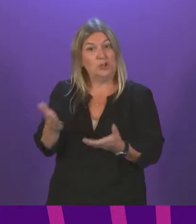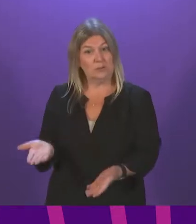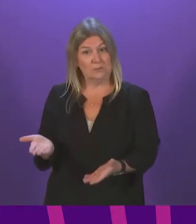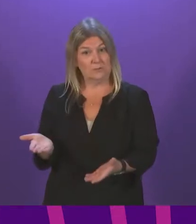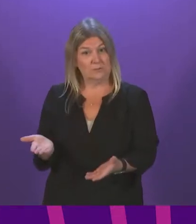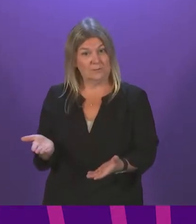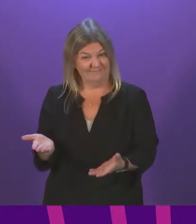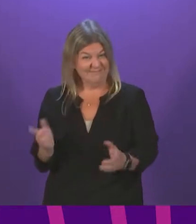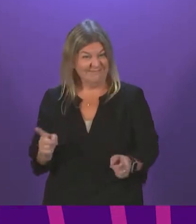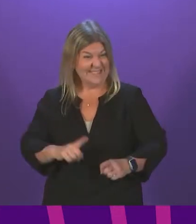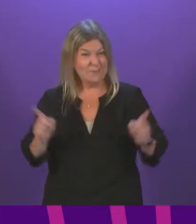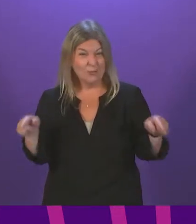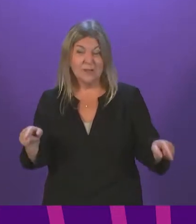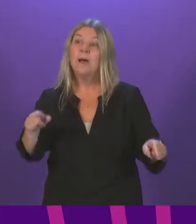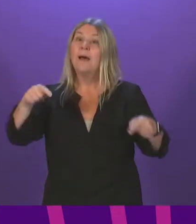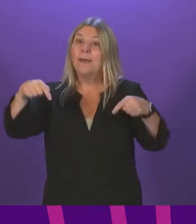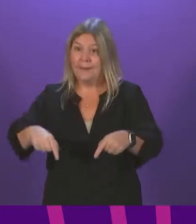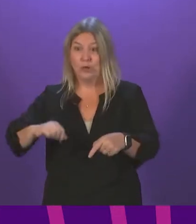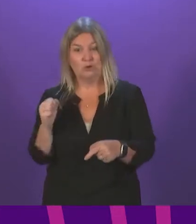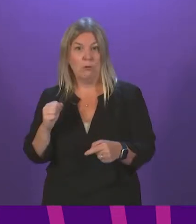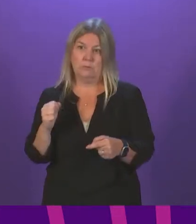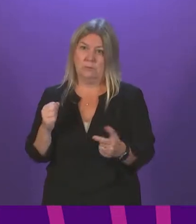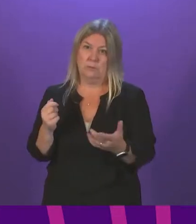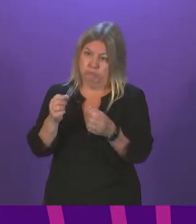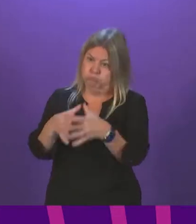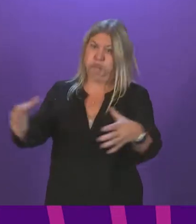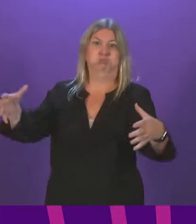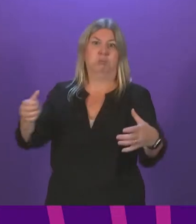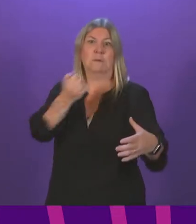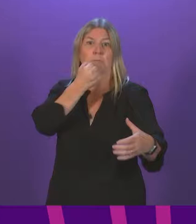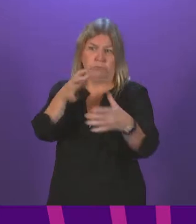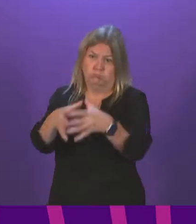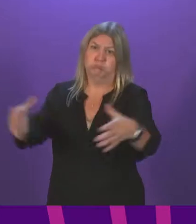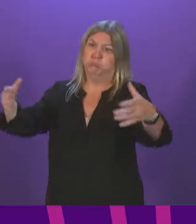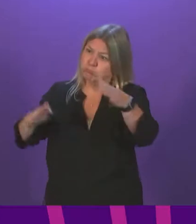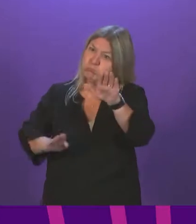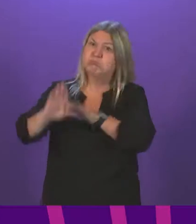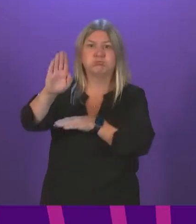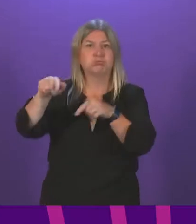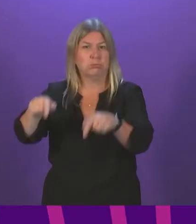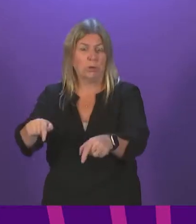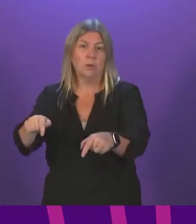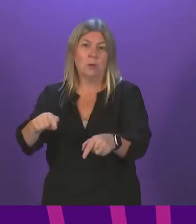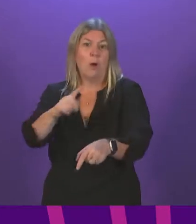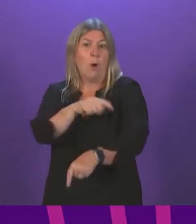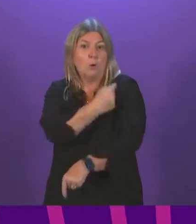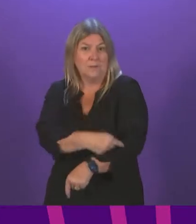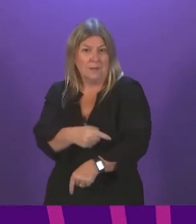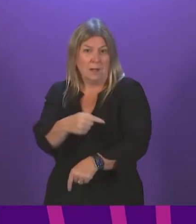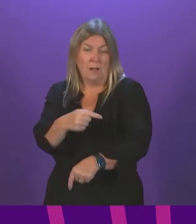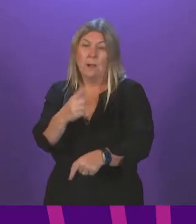very high prevalence of COVID and it's driving hospital admissions today. There are 1